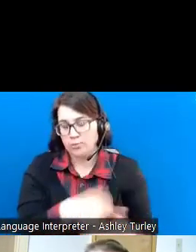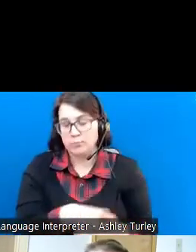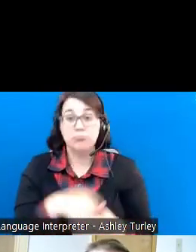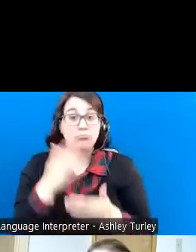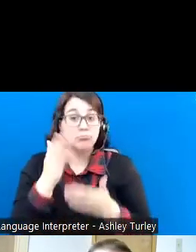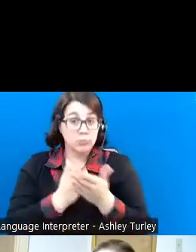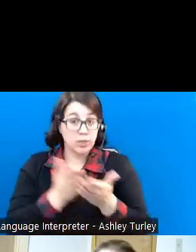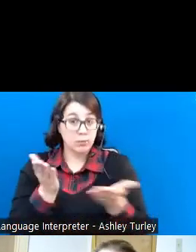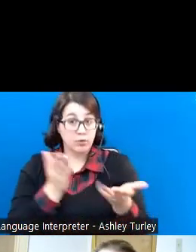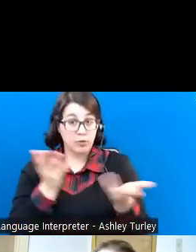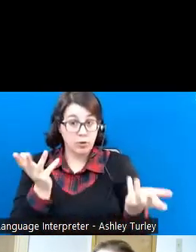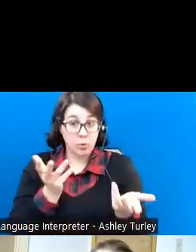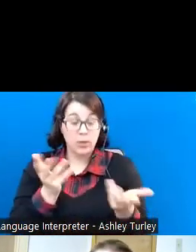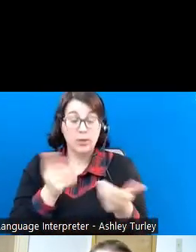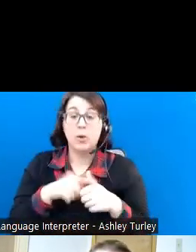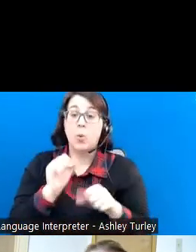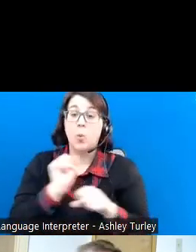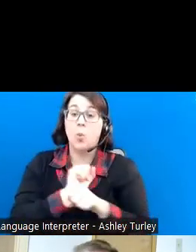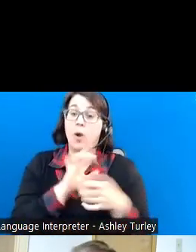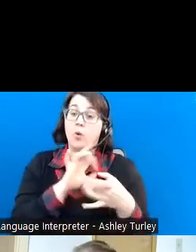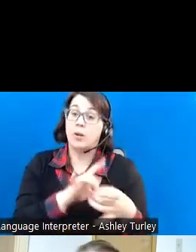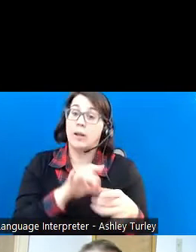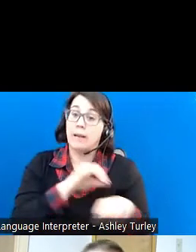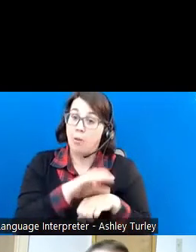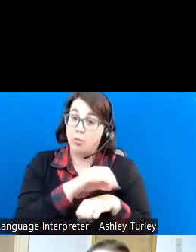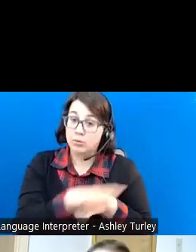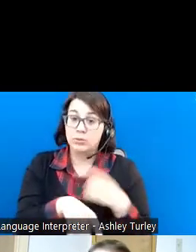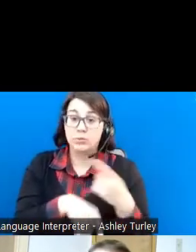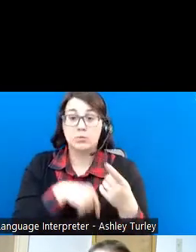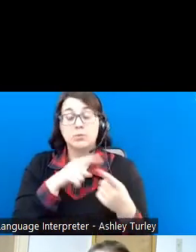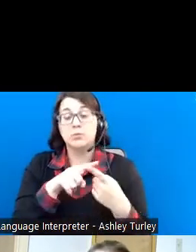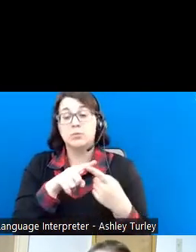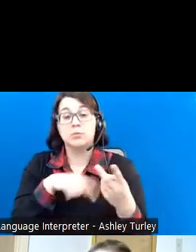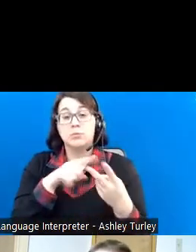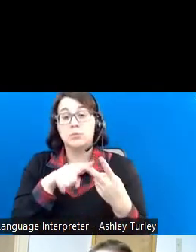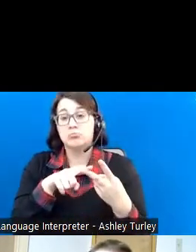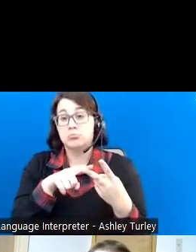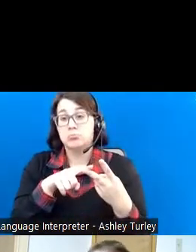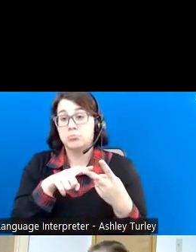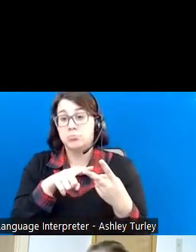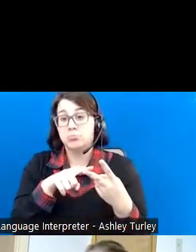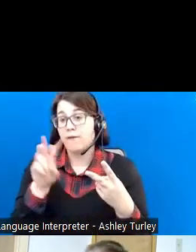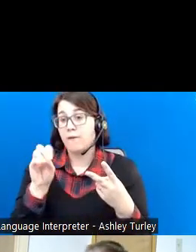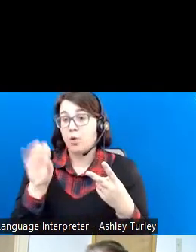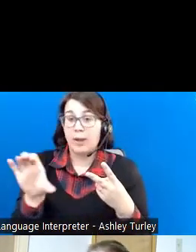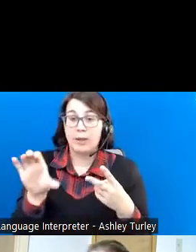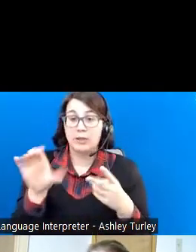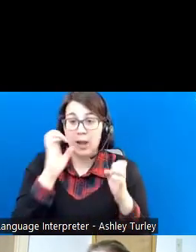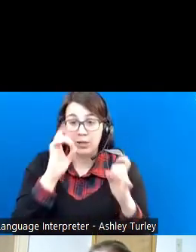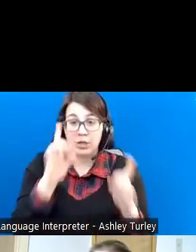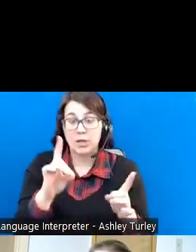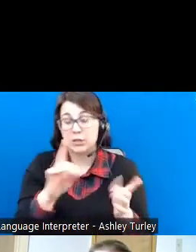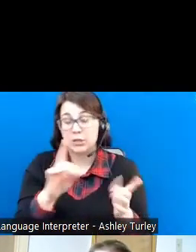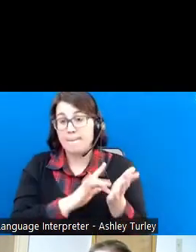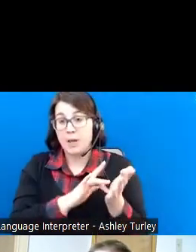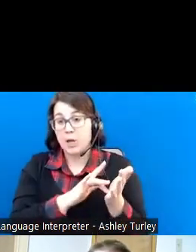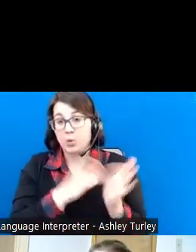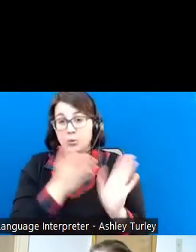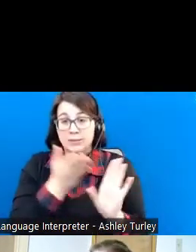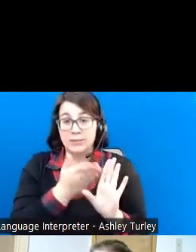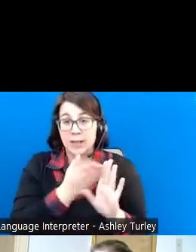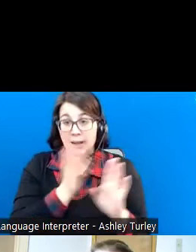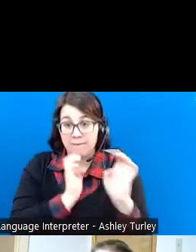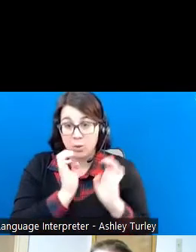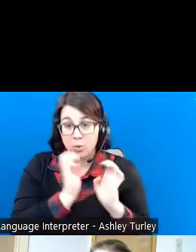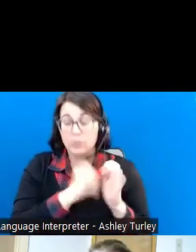that we do provide, though, are work-related counseling and guidance. We provide vocational education and medical and psychological evaluations.